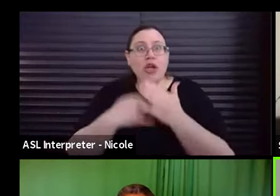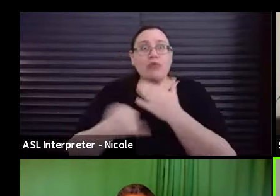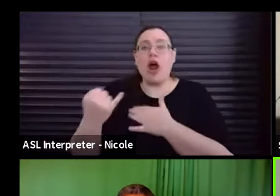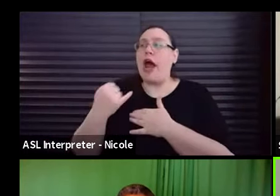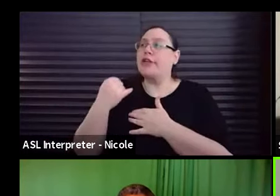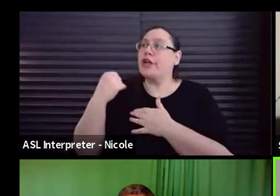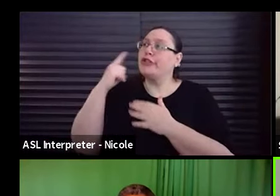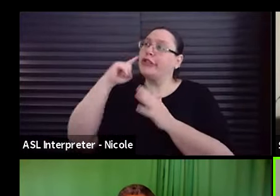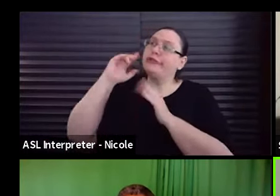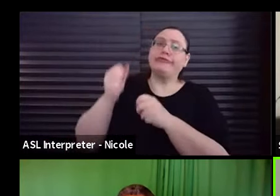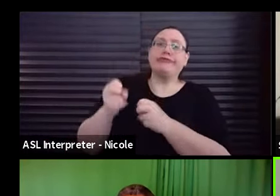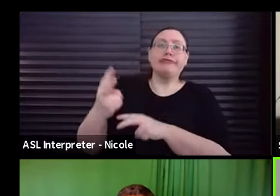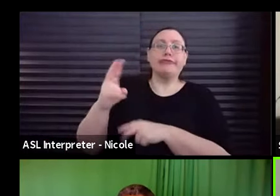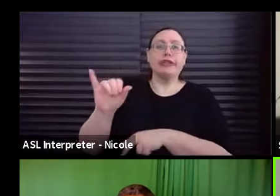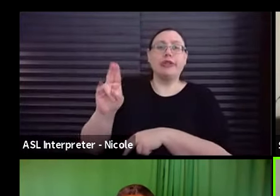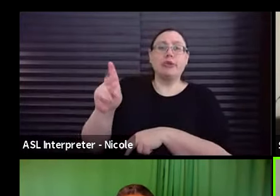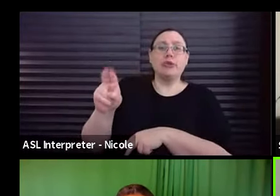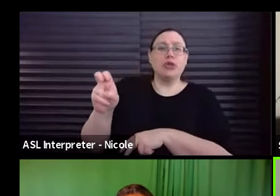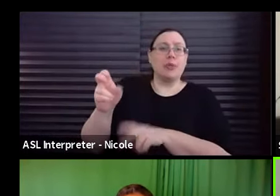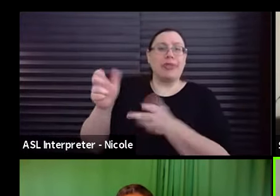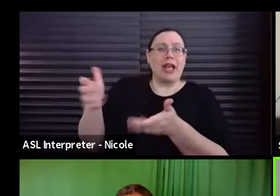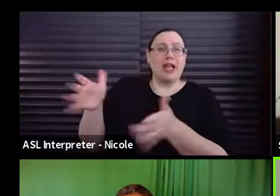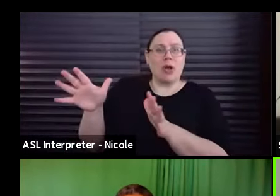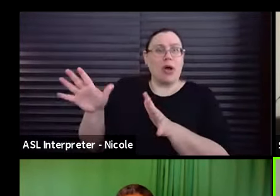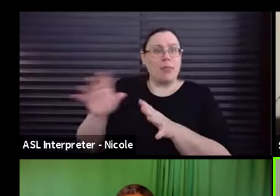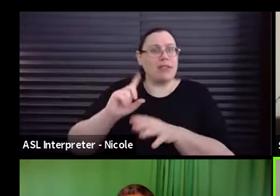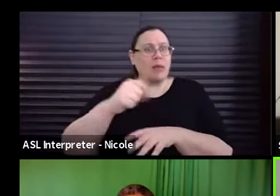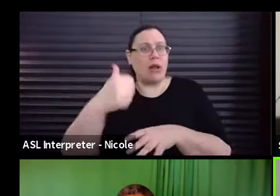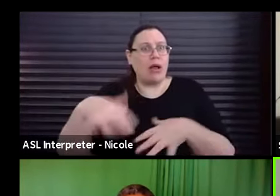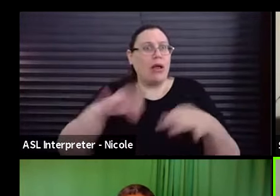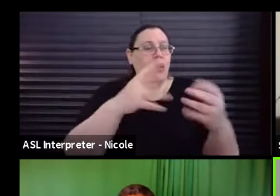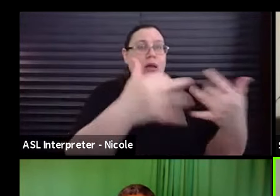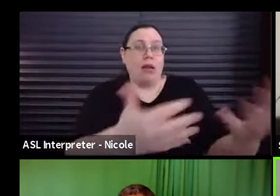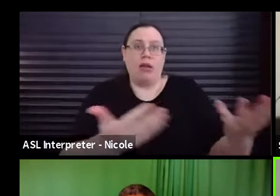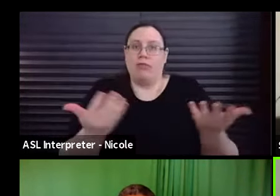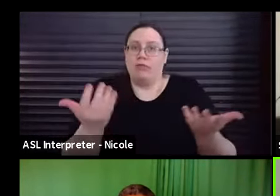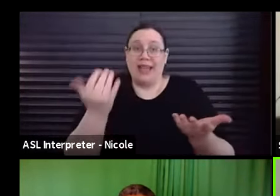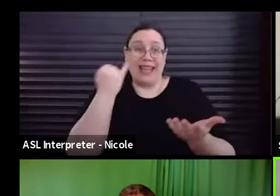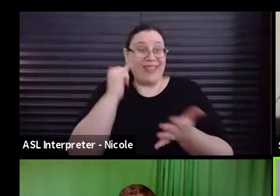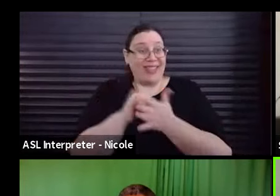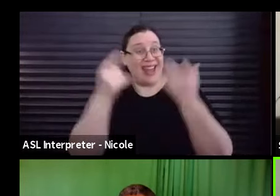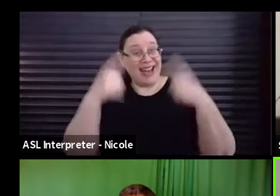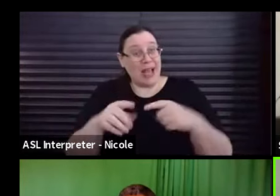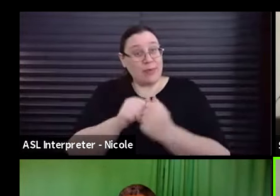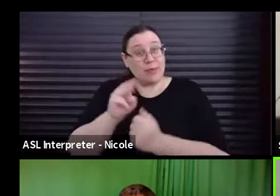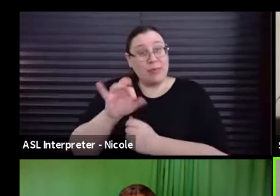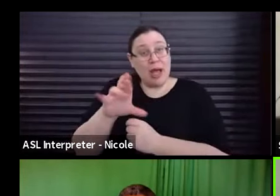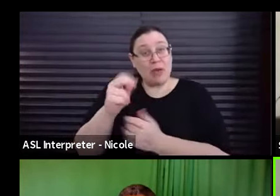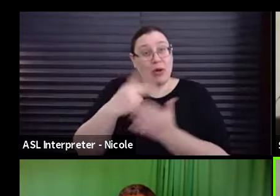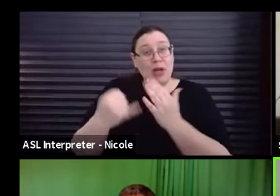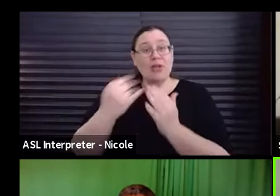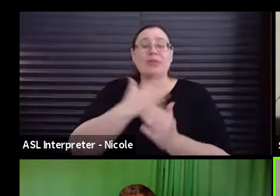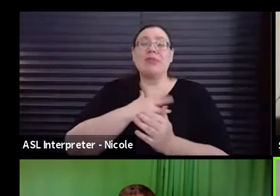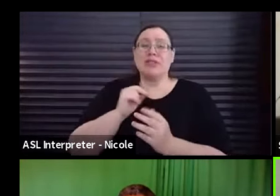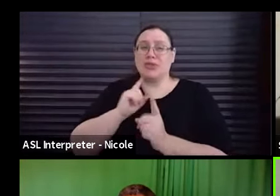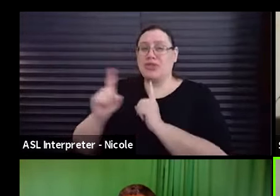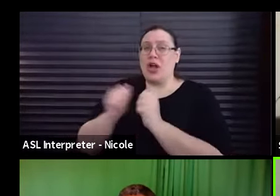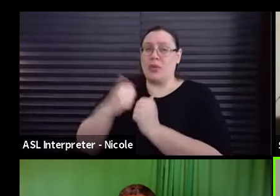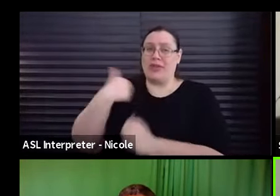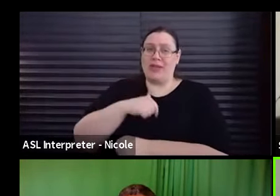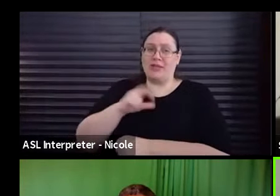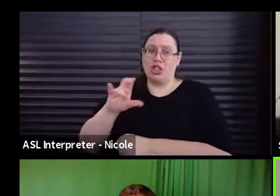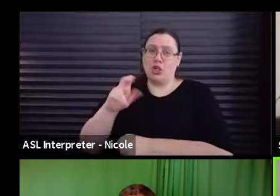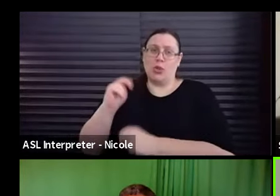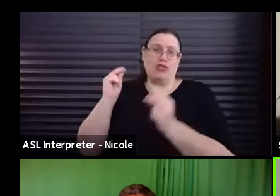to put on YouTube, you know, ends up getting picked up somewhere. Um, if something like that is happening with your micro project, please come talk to the union right away. Um,